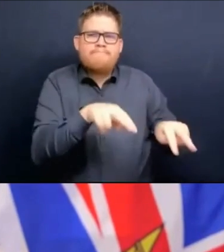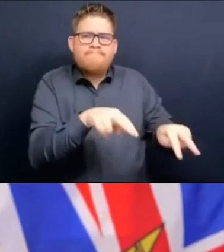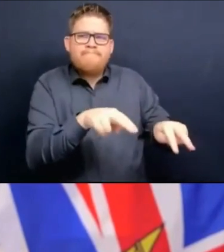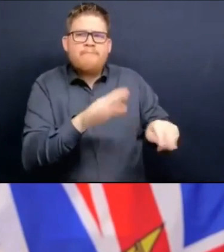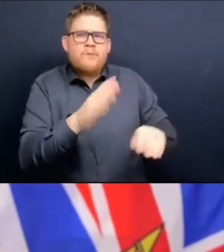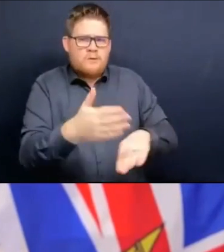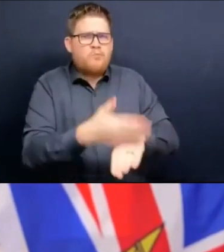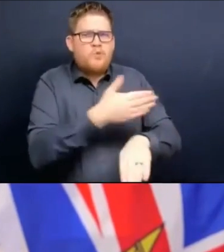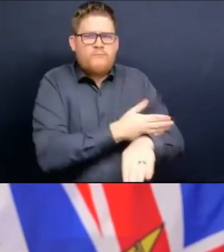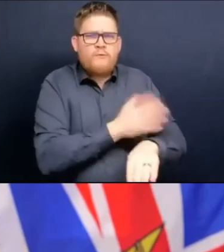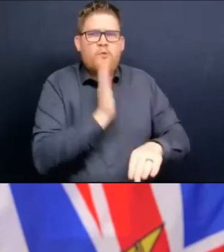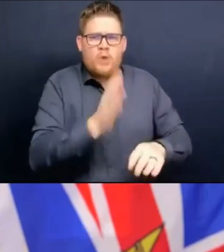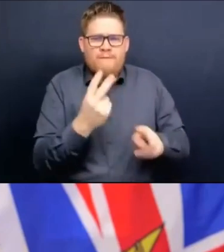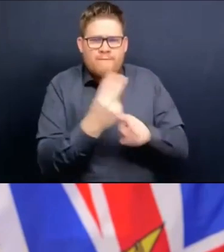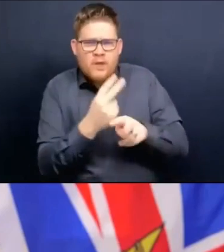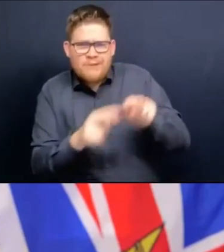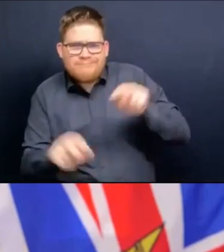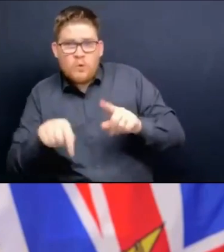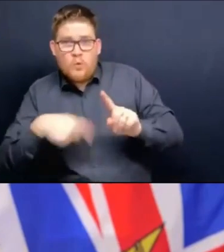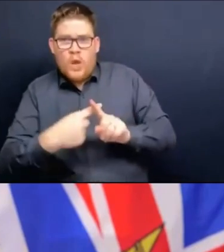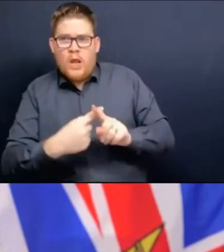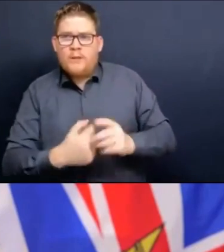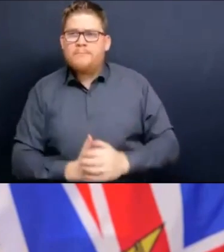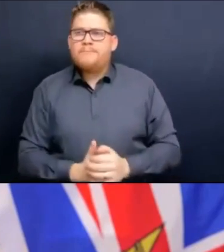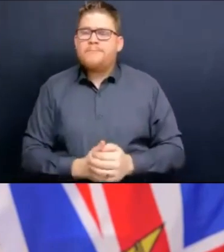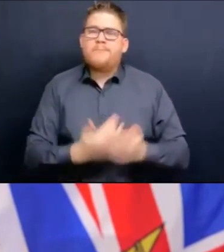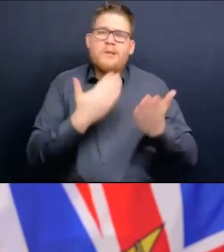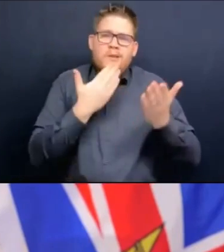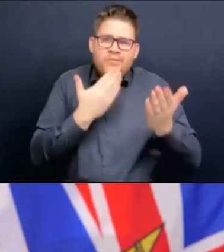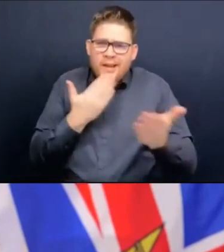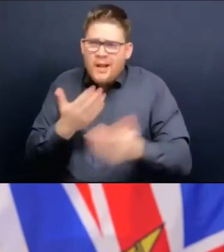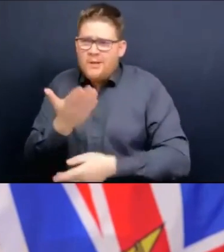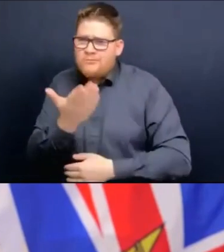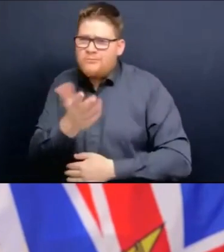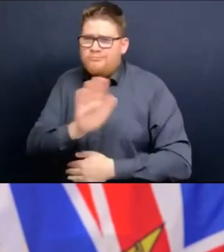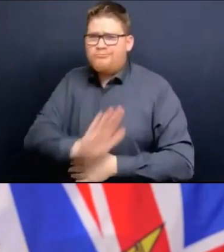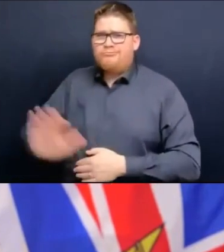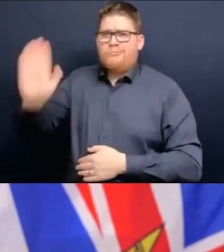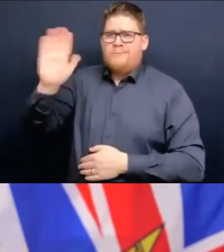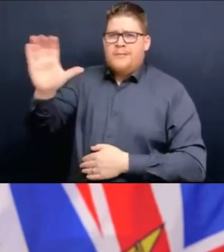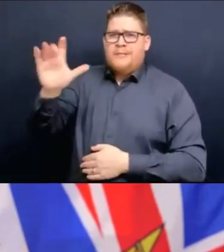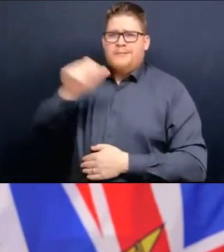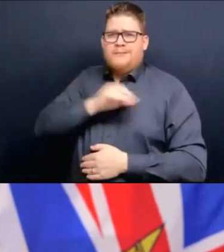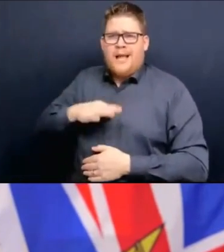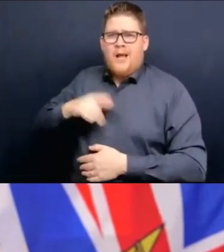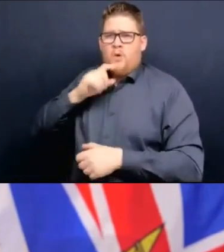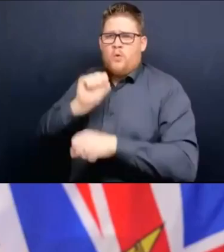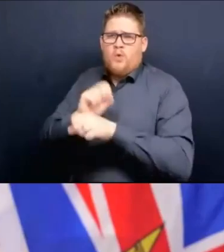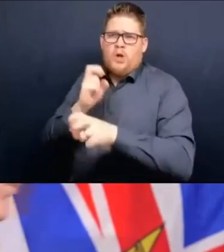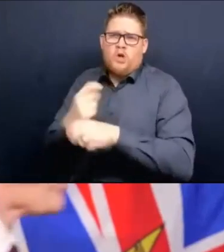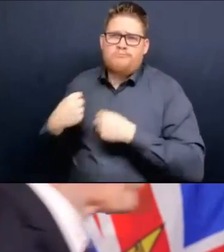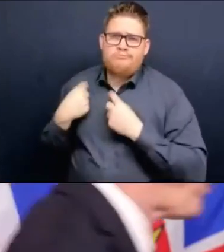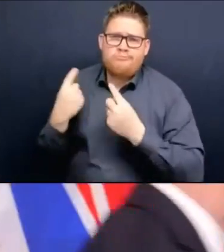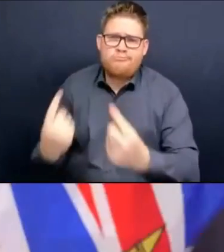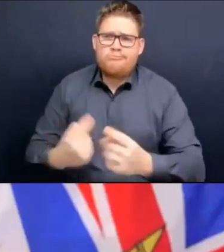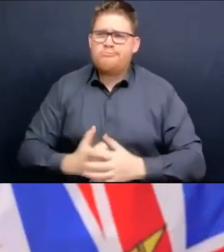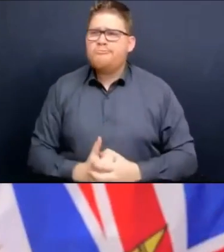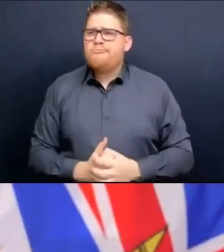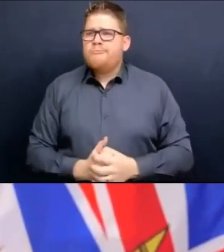continue to do exceptional work throughout our health care system. And with that, I'll invite the premier back to the podium. We're happy to take your questions.